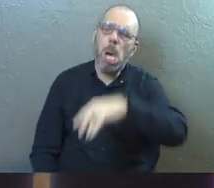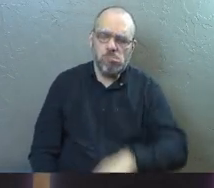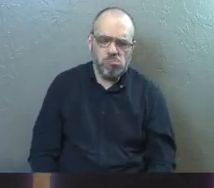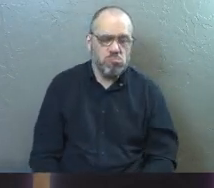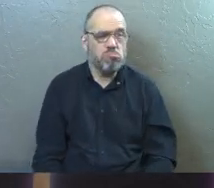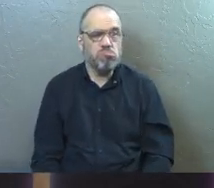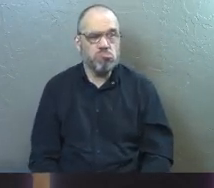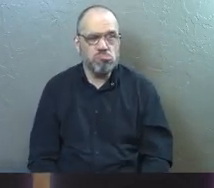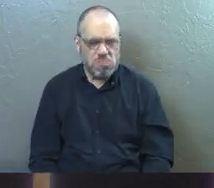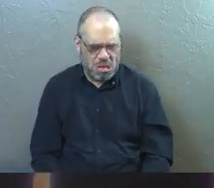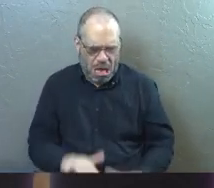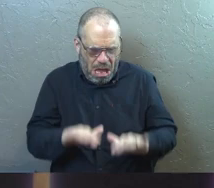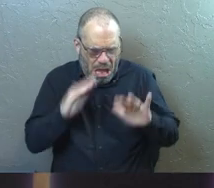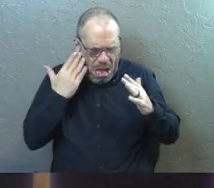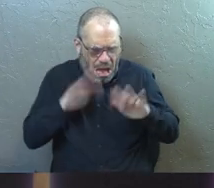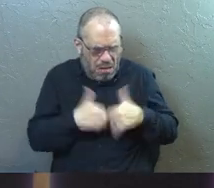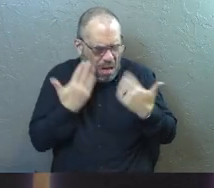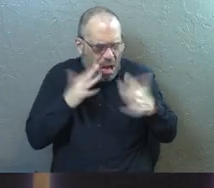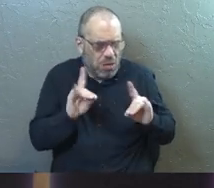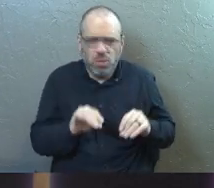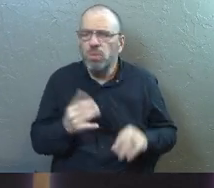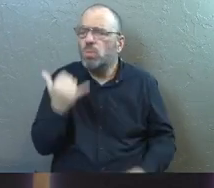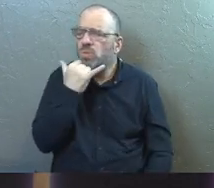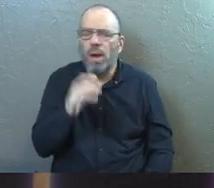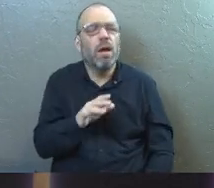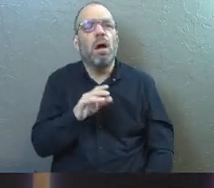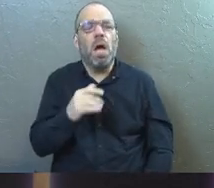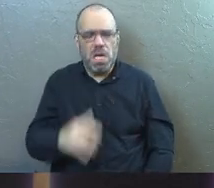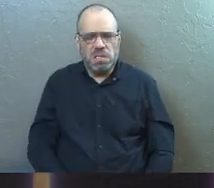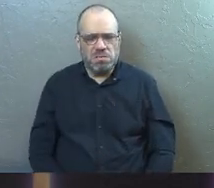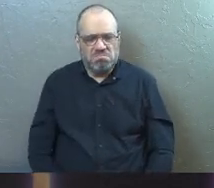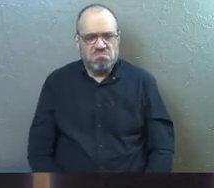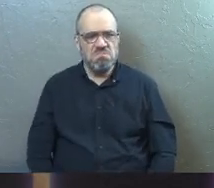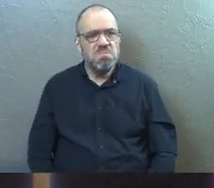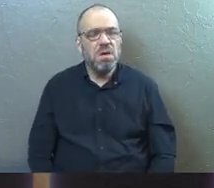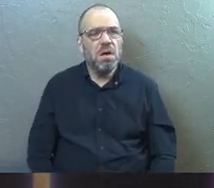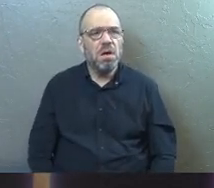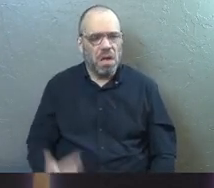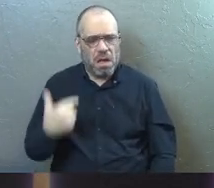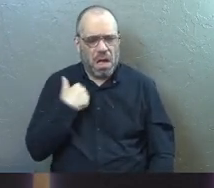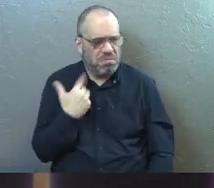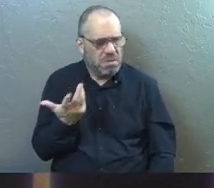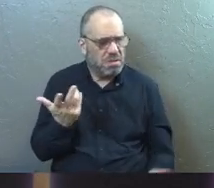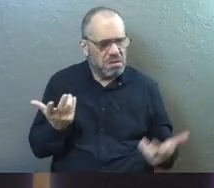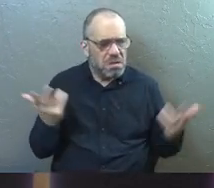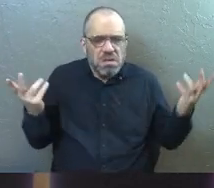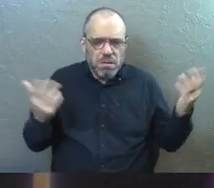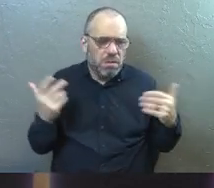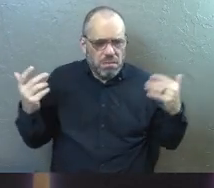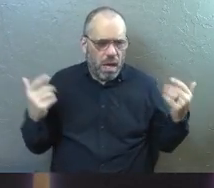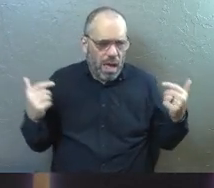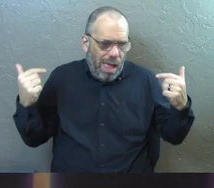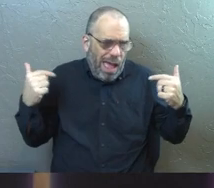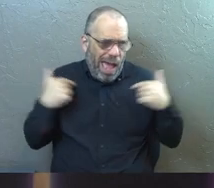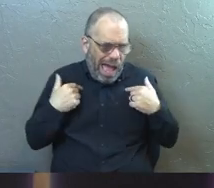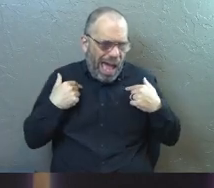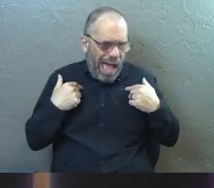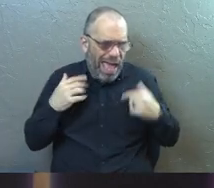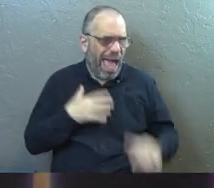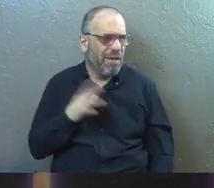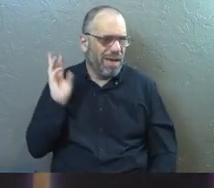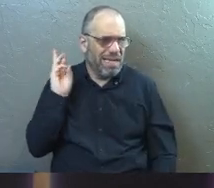I don't know how to do what you're talking about. And I'm like, what's wrong? And he's like, well, he's like, I've got